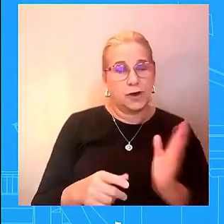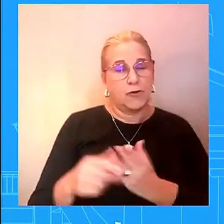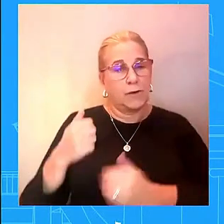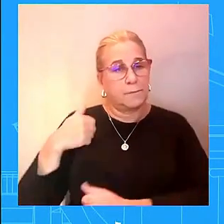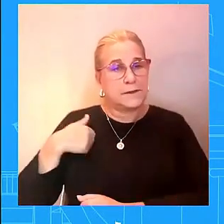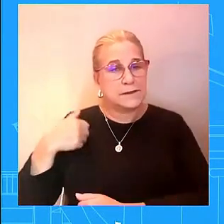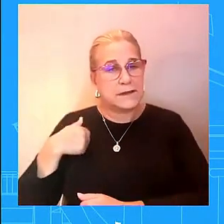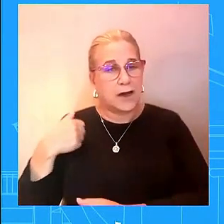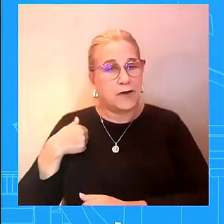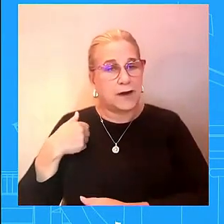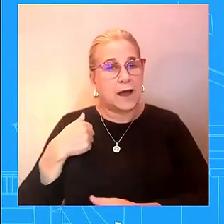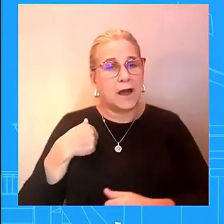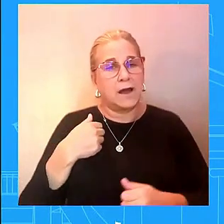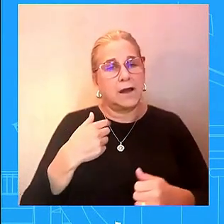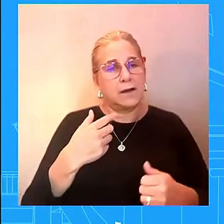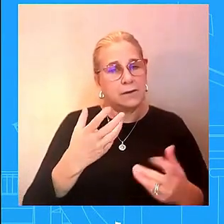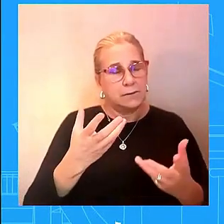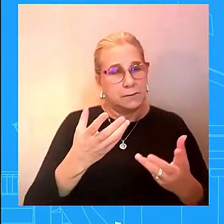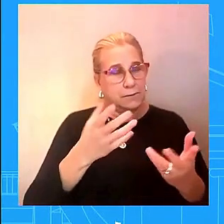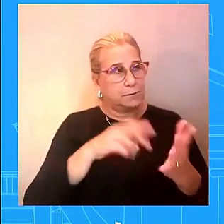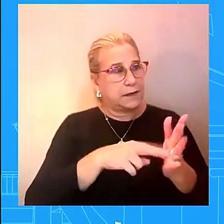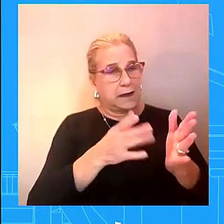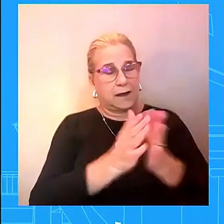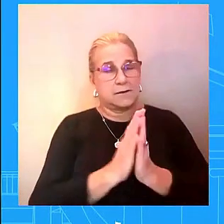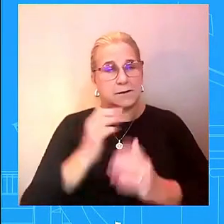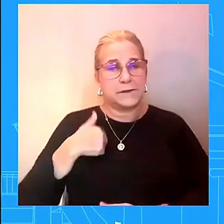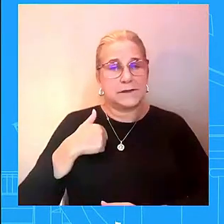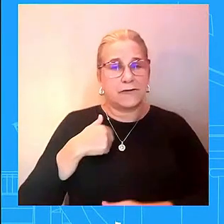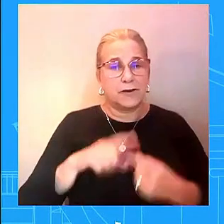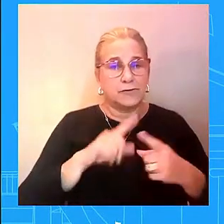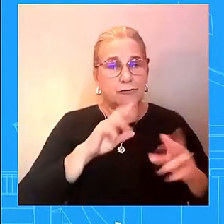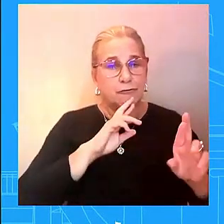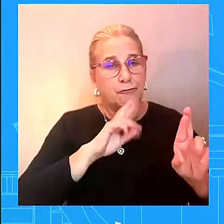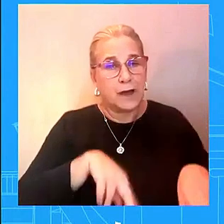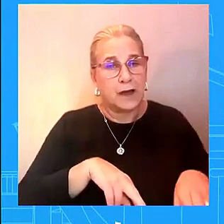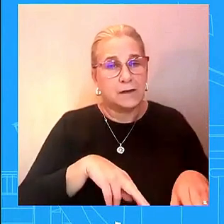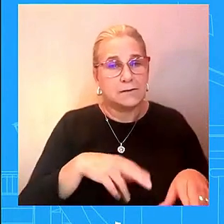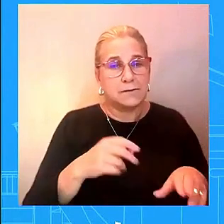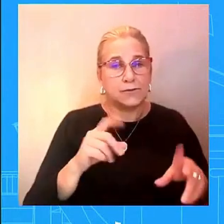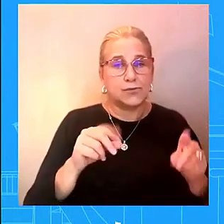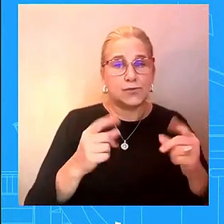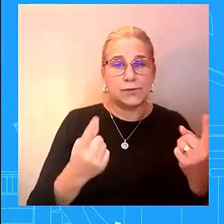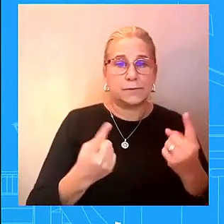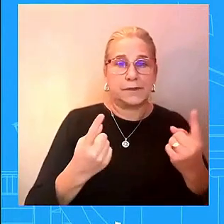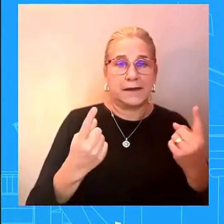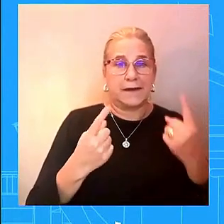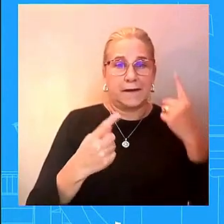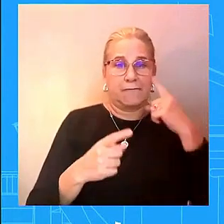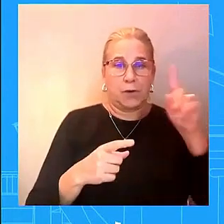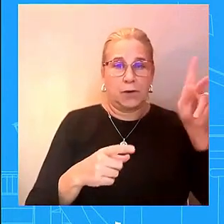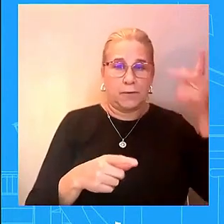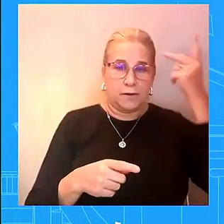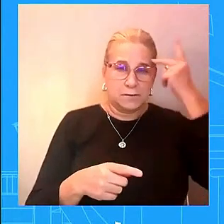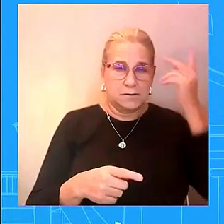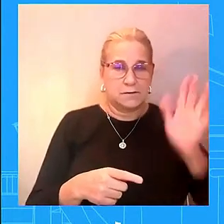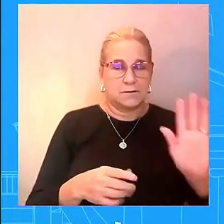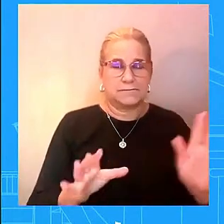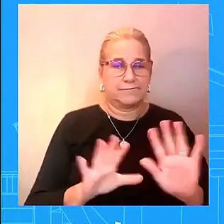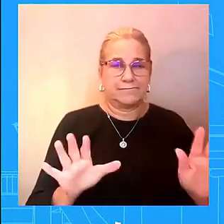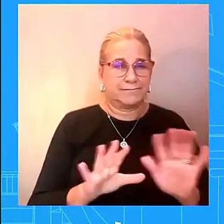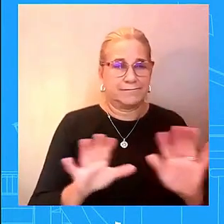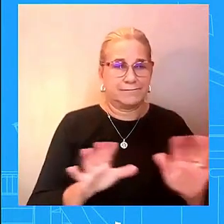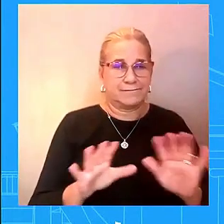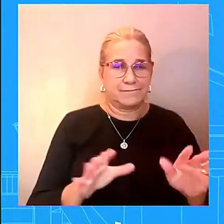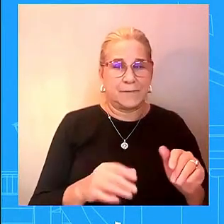a political uh in such a political way we should respect our men and women they should be respected they